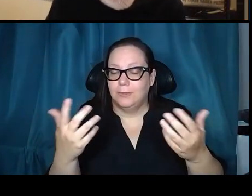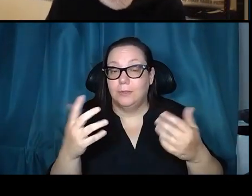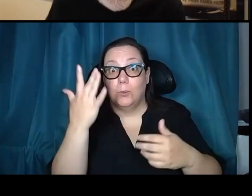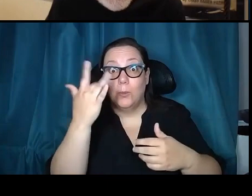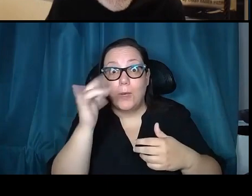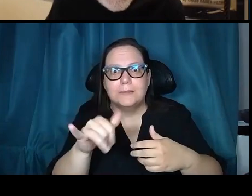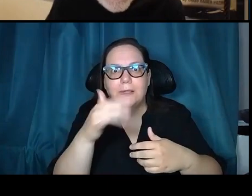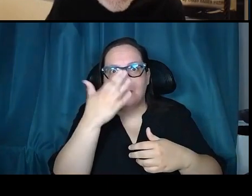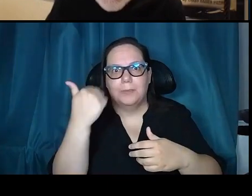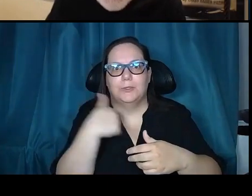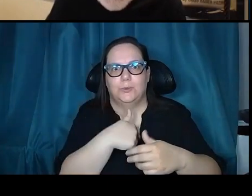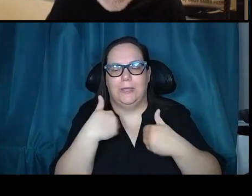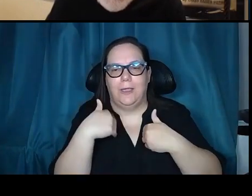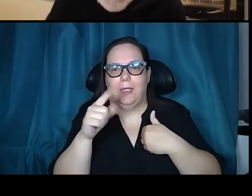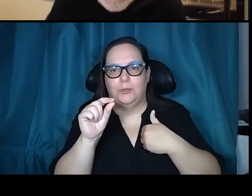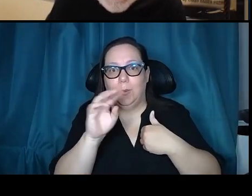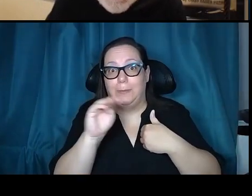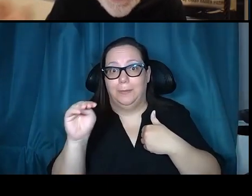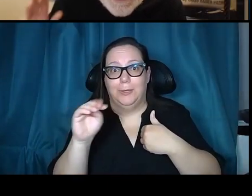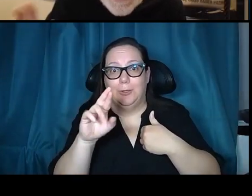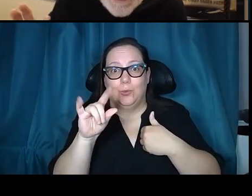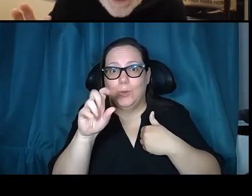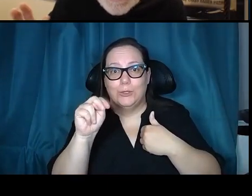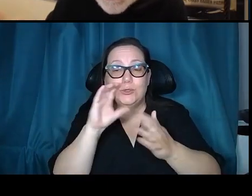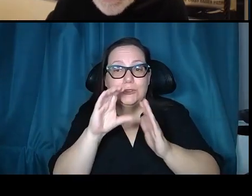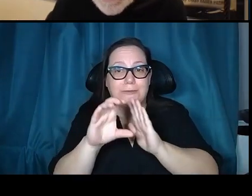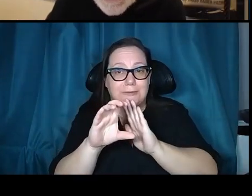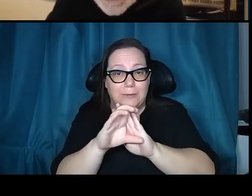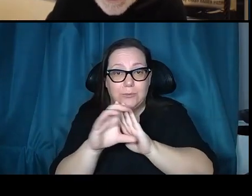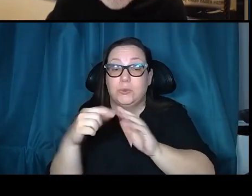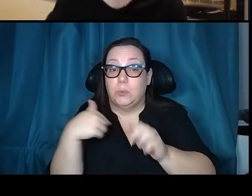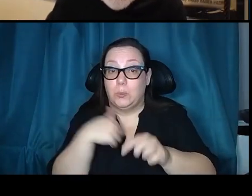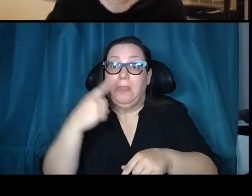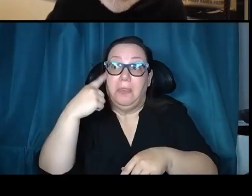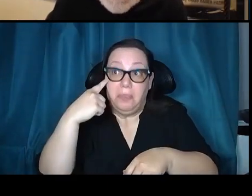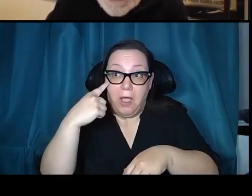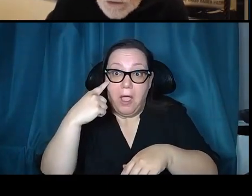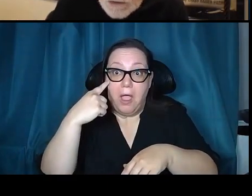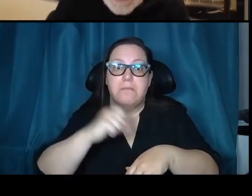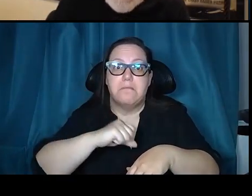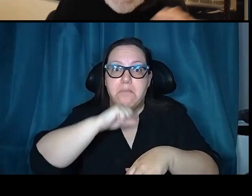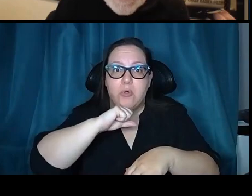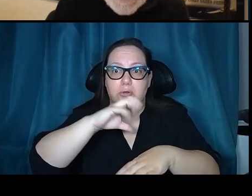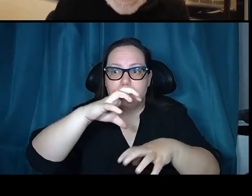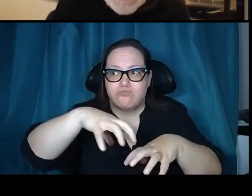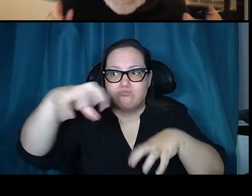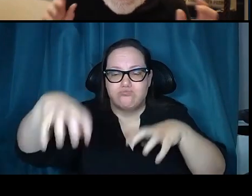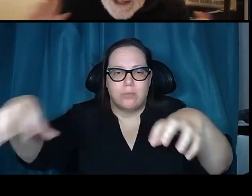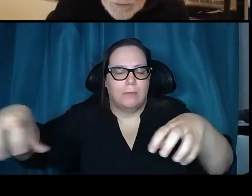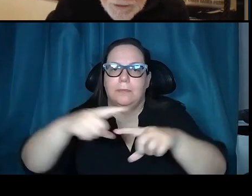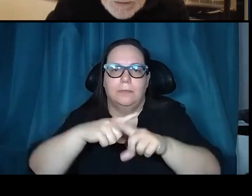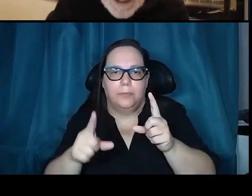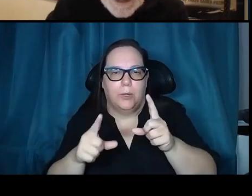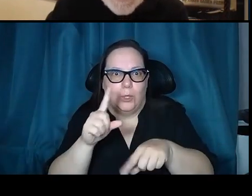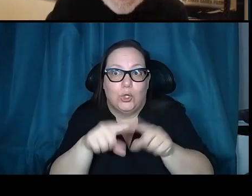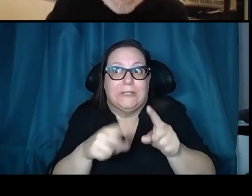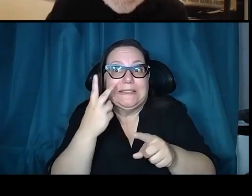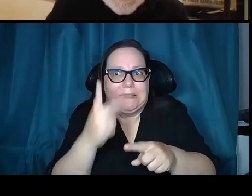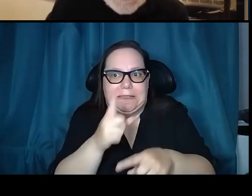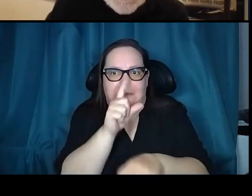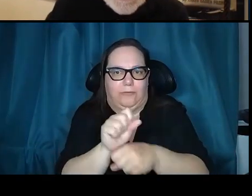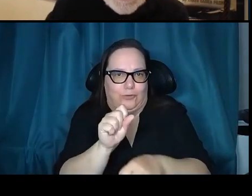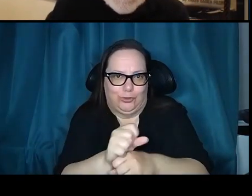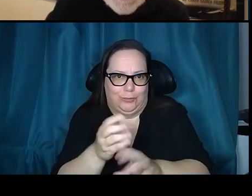20-meter resolution images. You couldn't see any boulders. We thought they were there in certain places. Dave described them, and that helped us plan